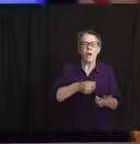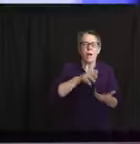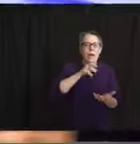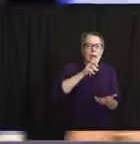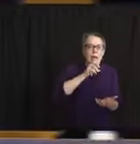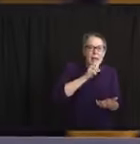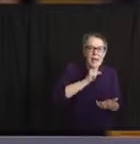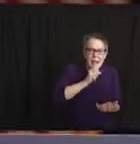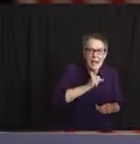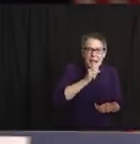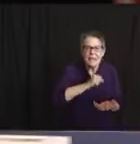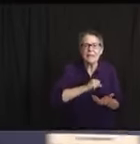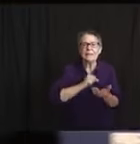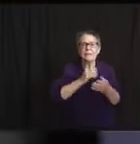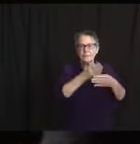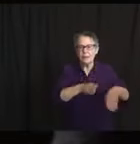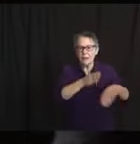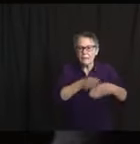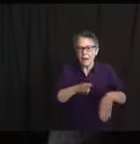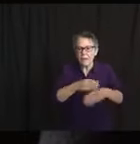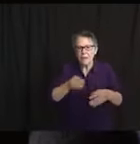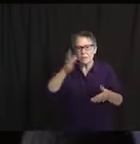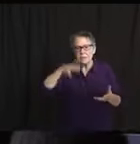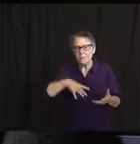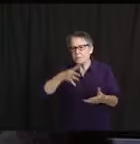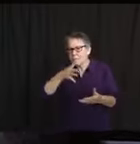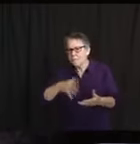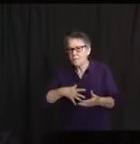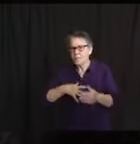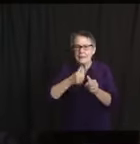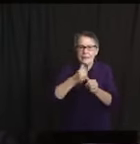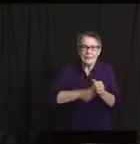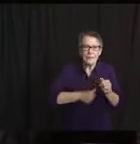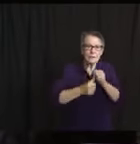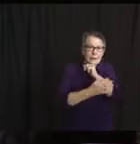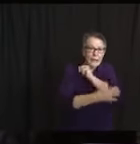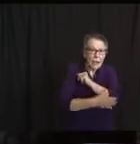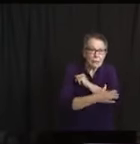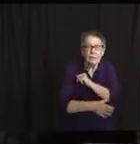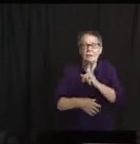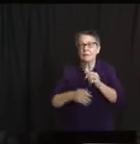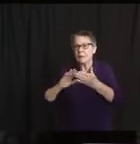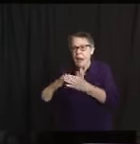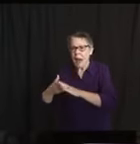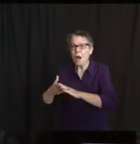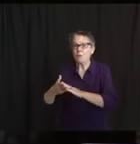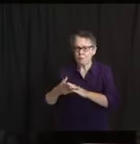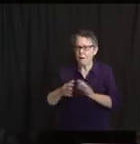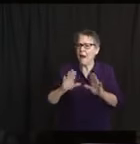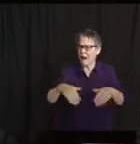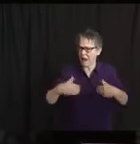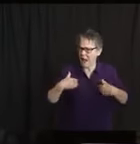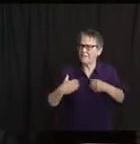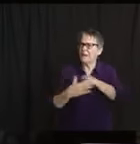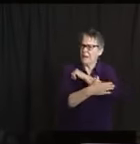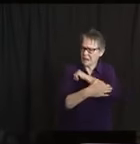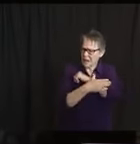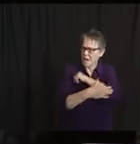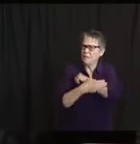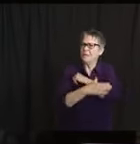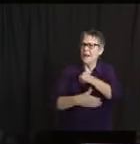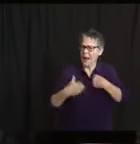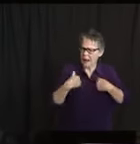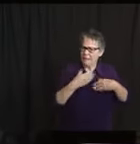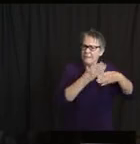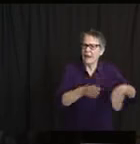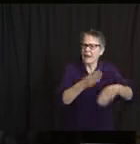And we actually do provide breakdowns by age. Oops, wrong summary. But we do actually have